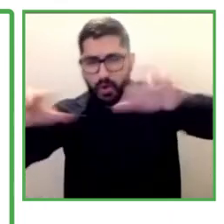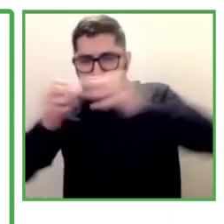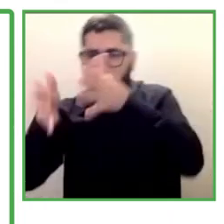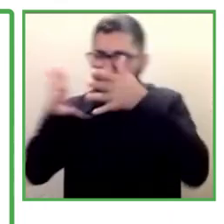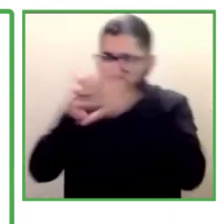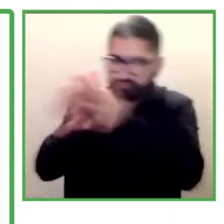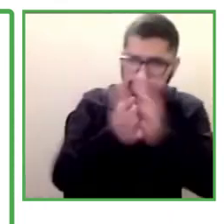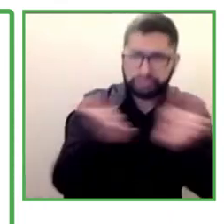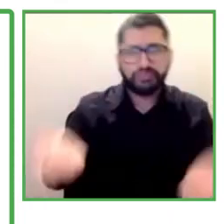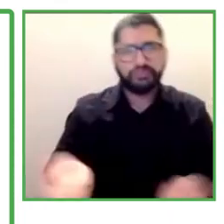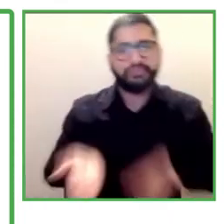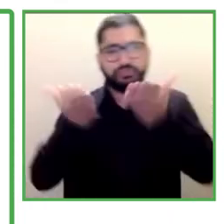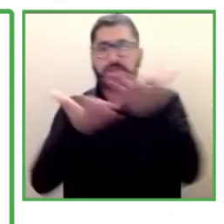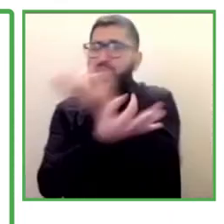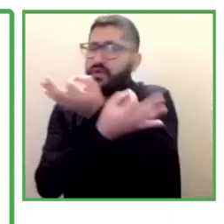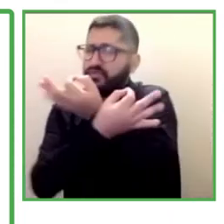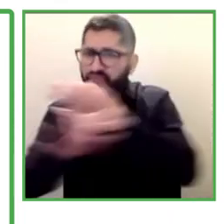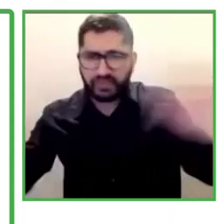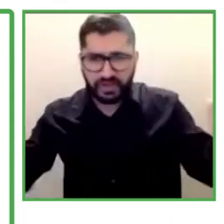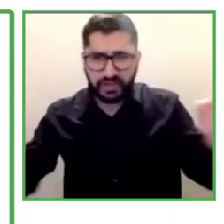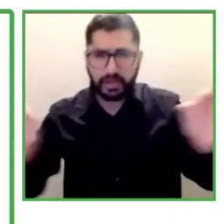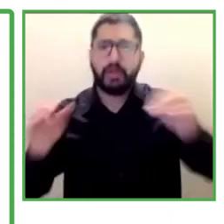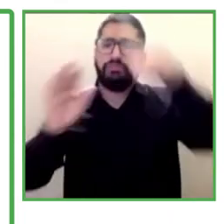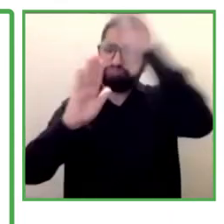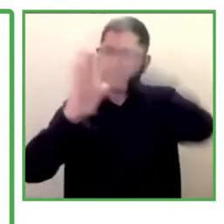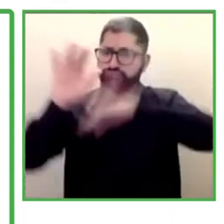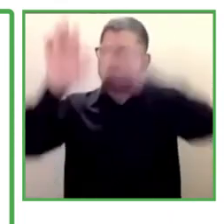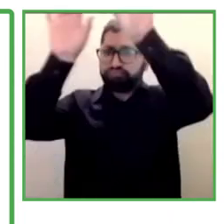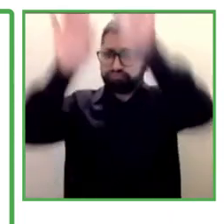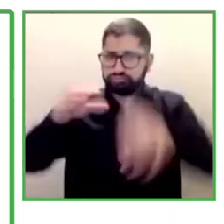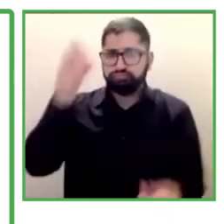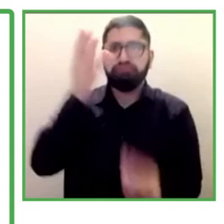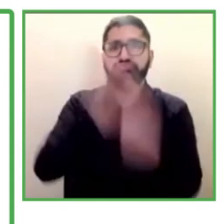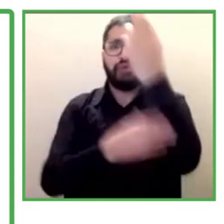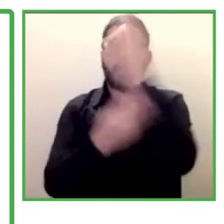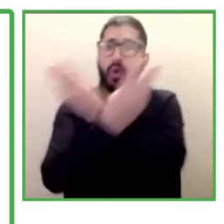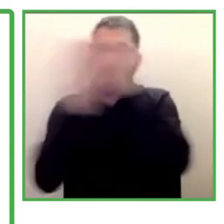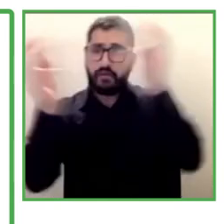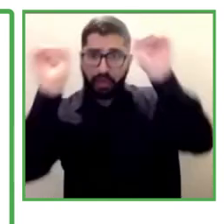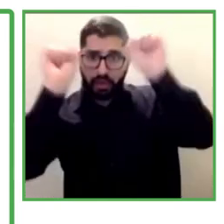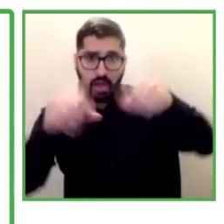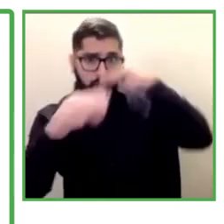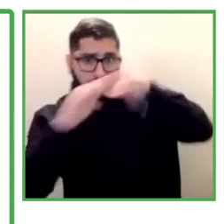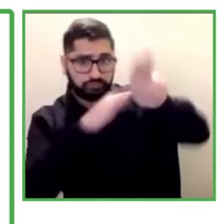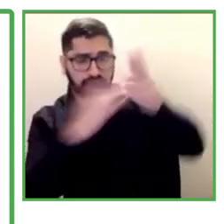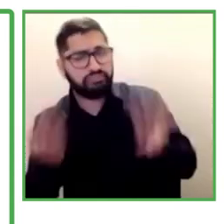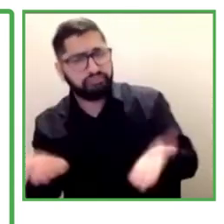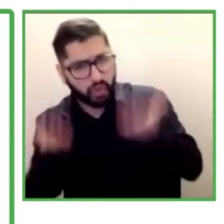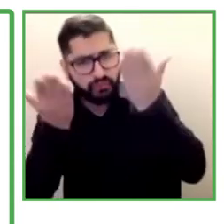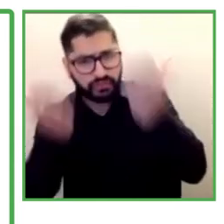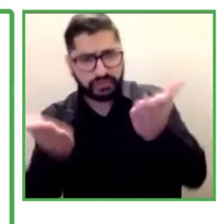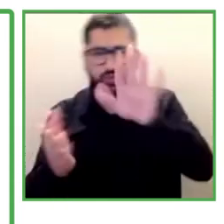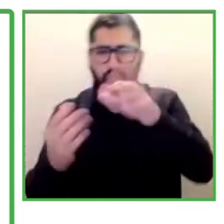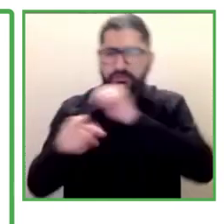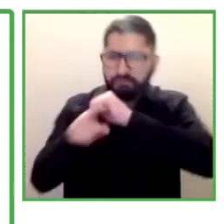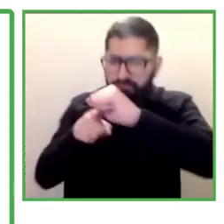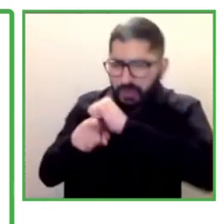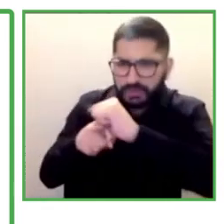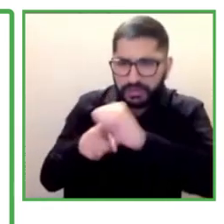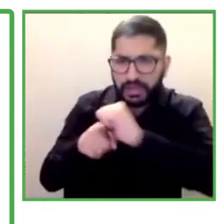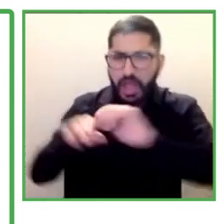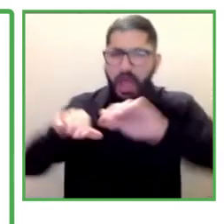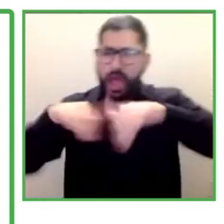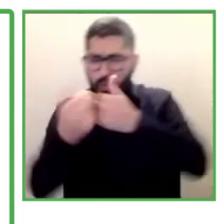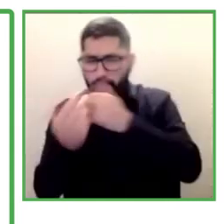We offer them for free online. We also offer these exercises and exam examples.